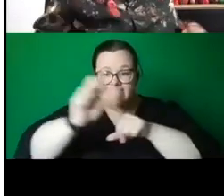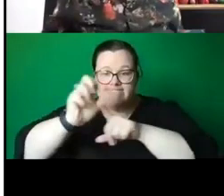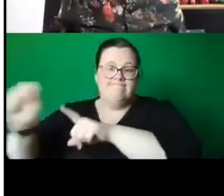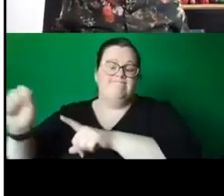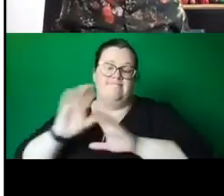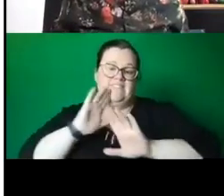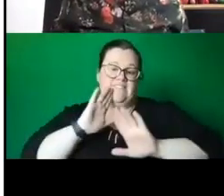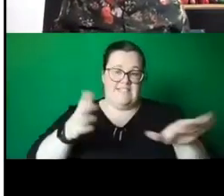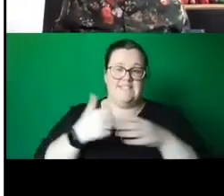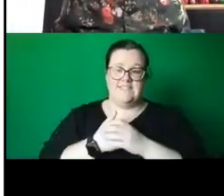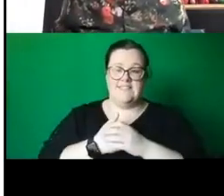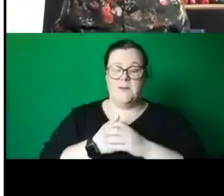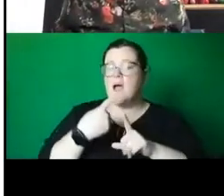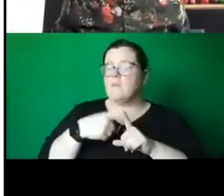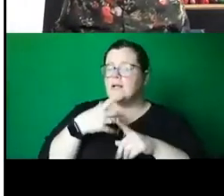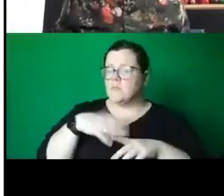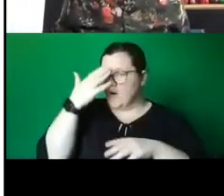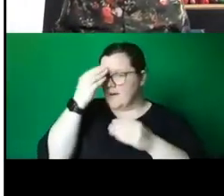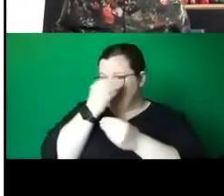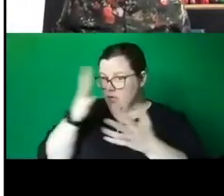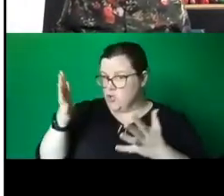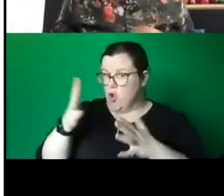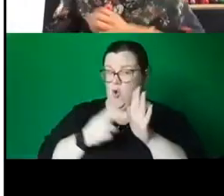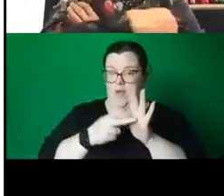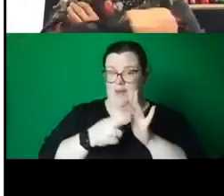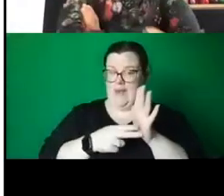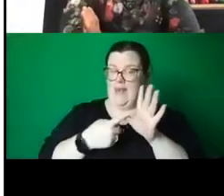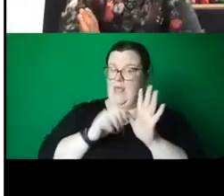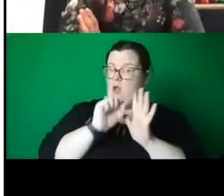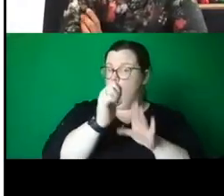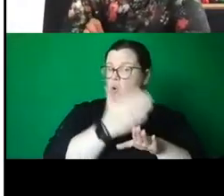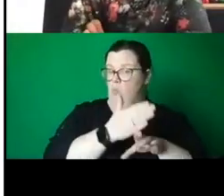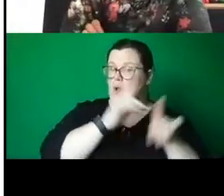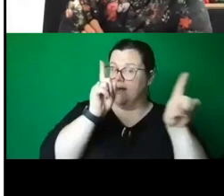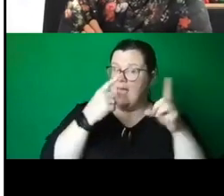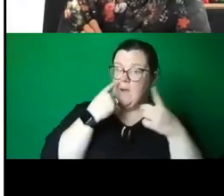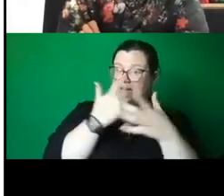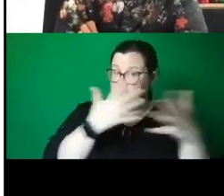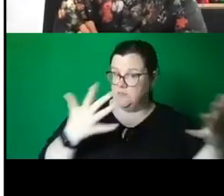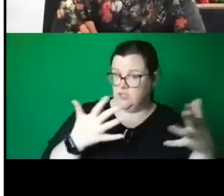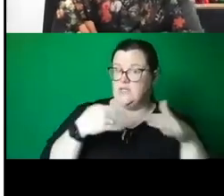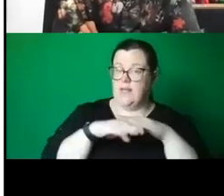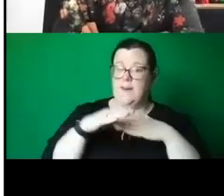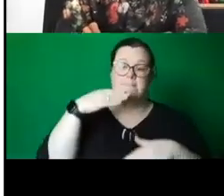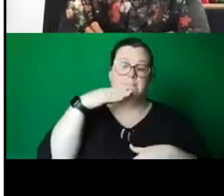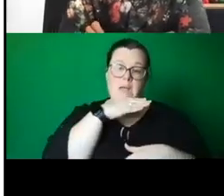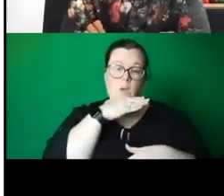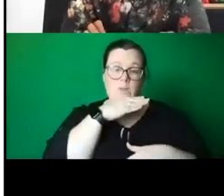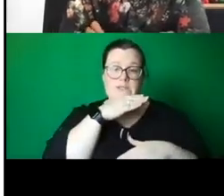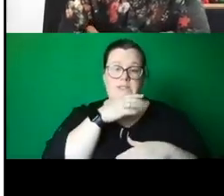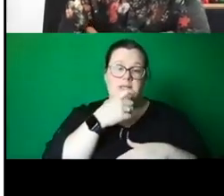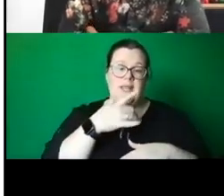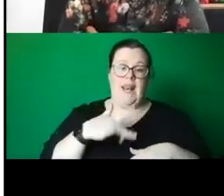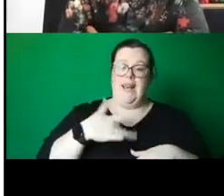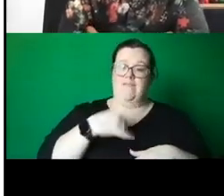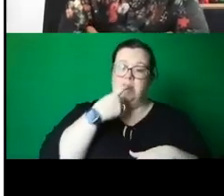I just like to remind people that Nina's work is on show at the, at Melbourne's Living Museum of the West, as part of the exhibition, The Image is Not